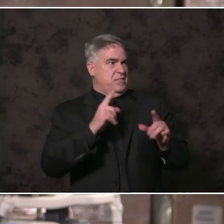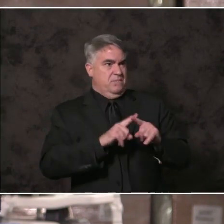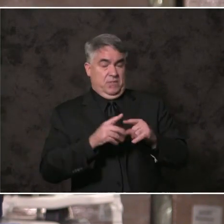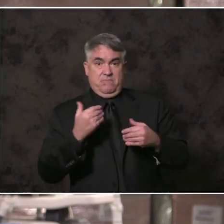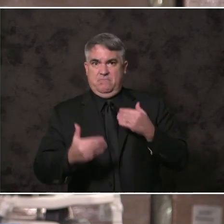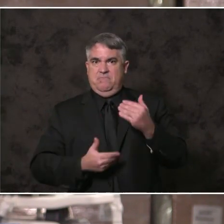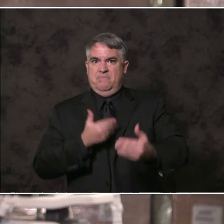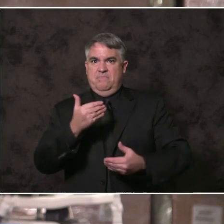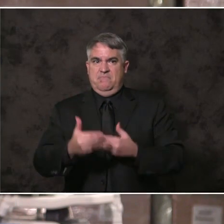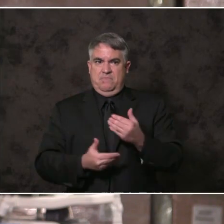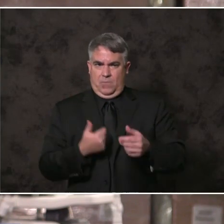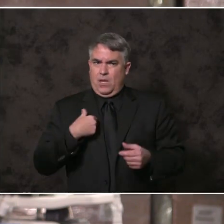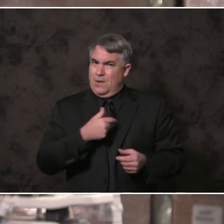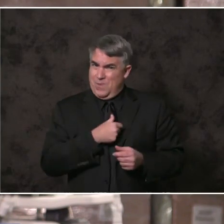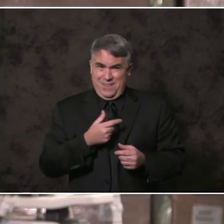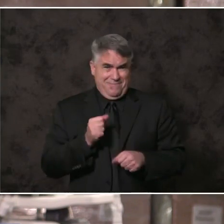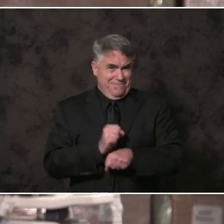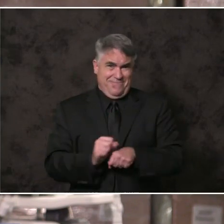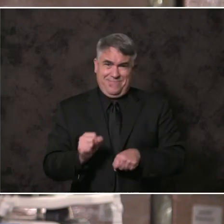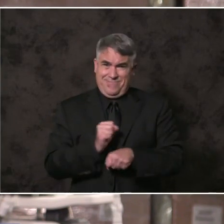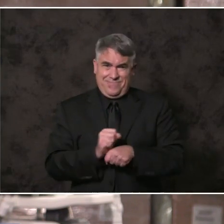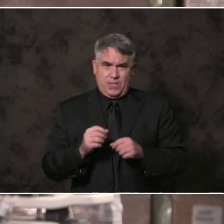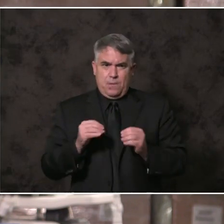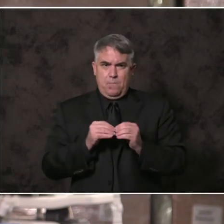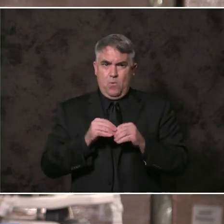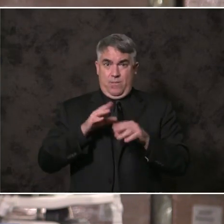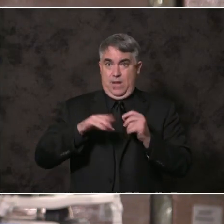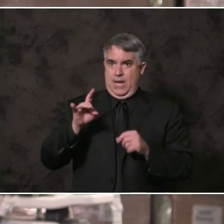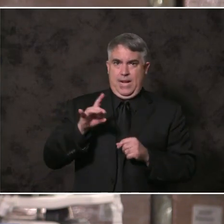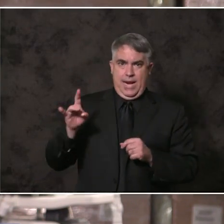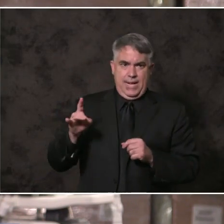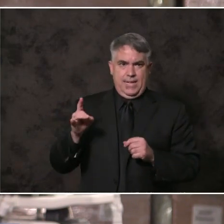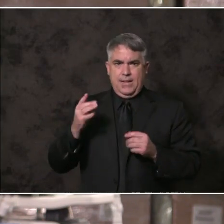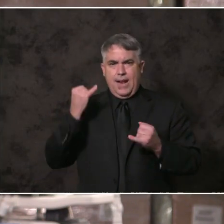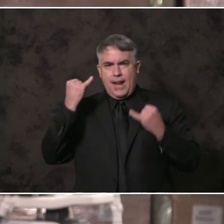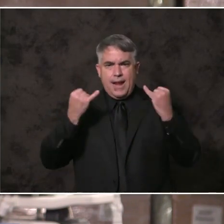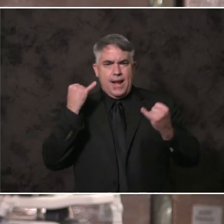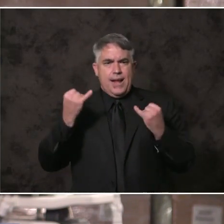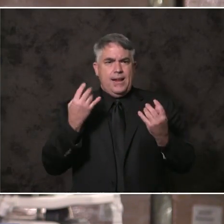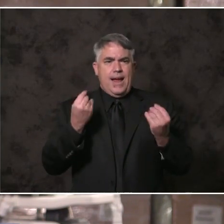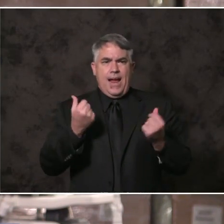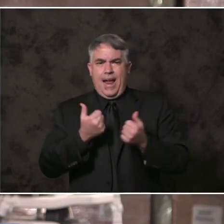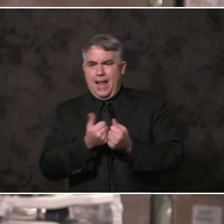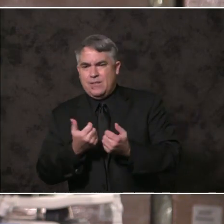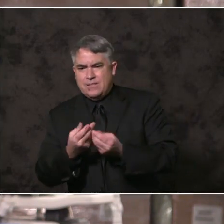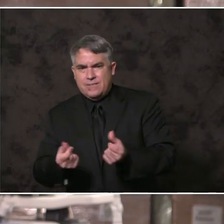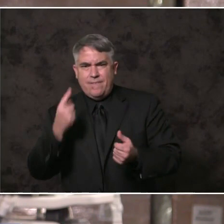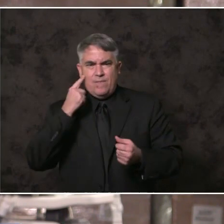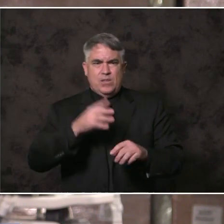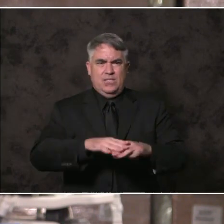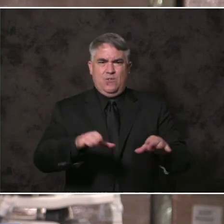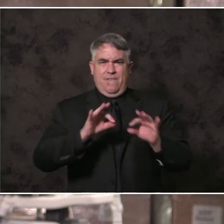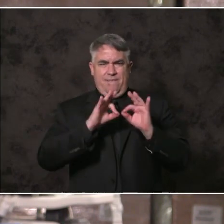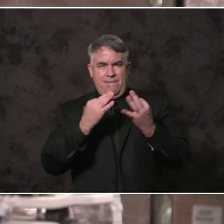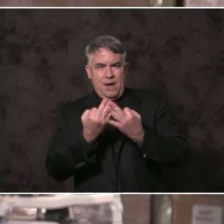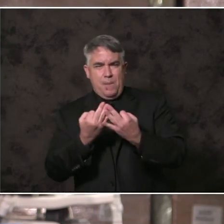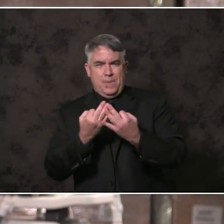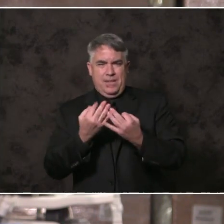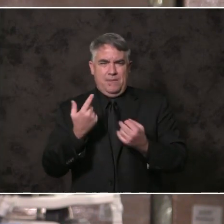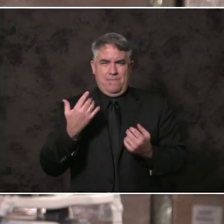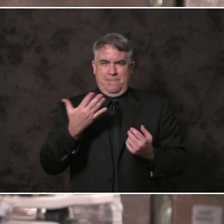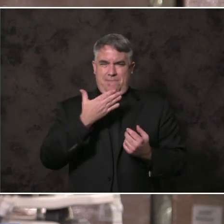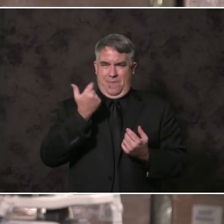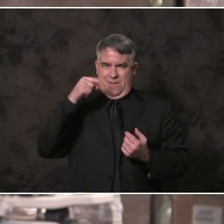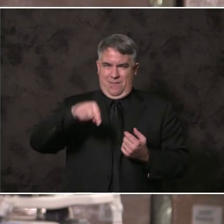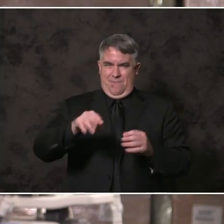going beyond those recommendations with a new focus on equity and strengthening families to ensure the best for San Diego's